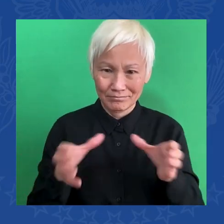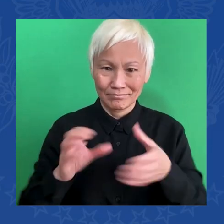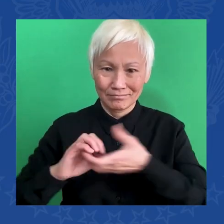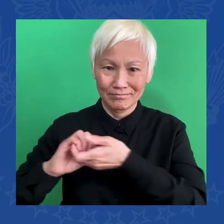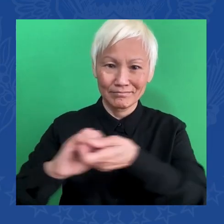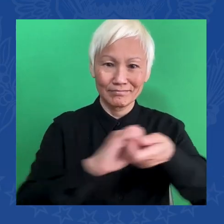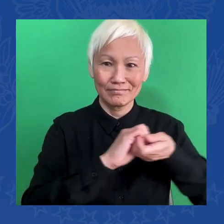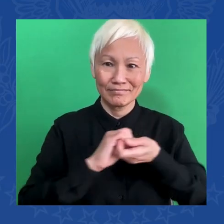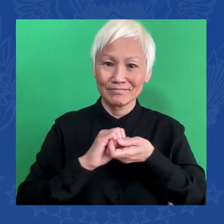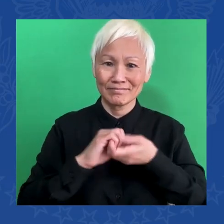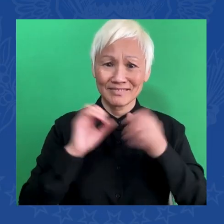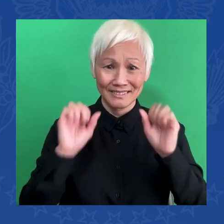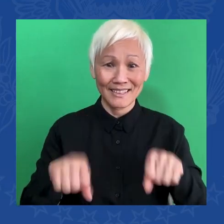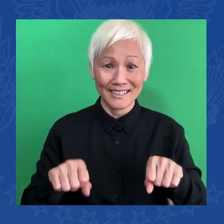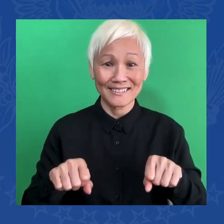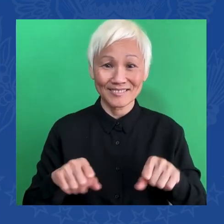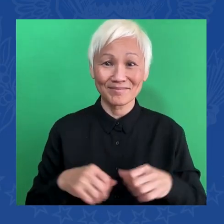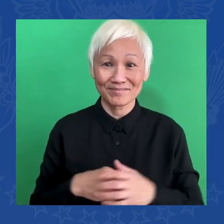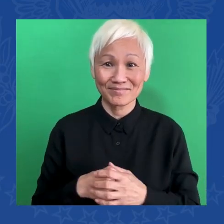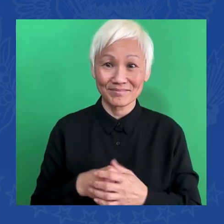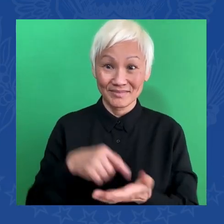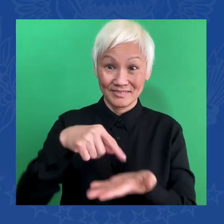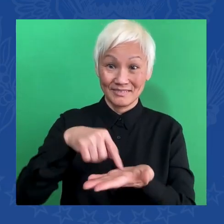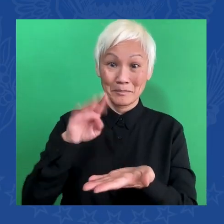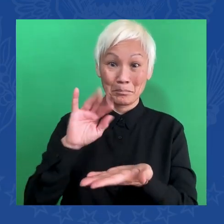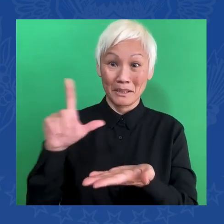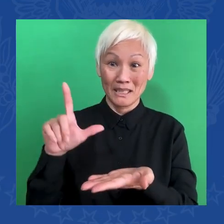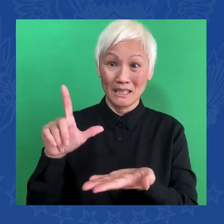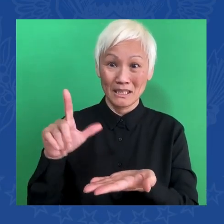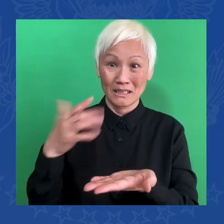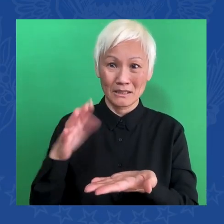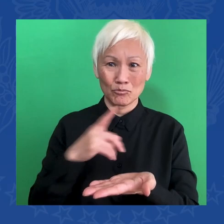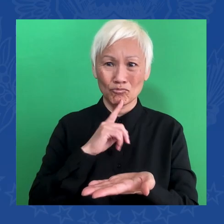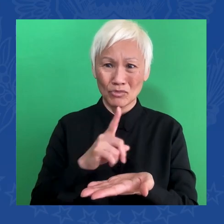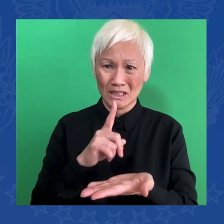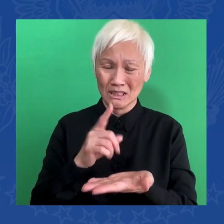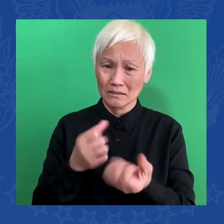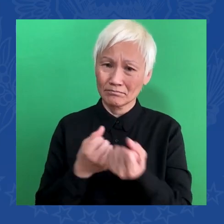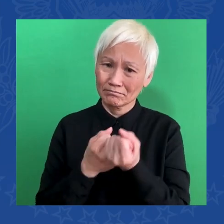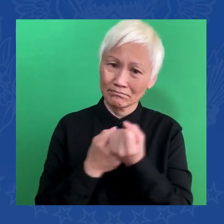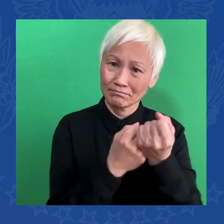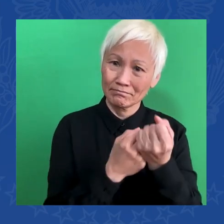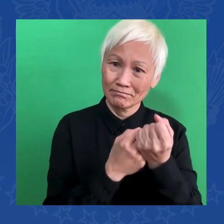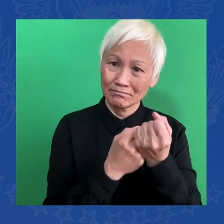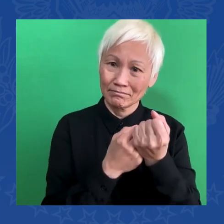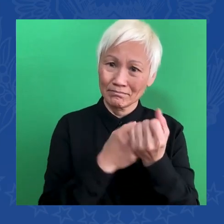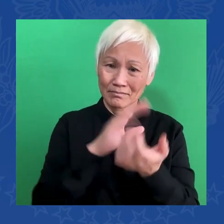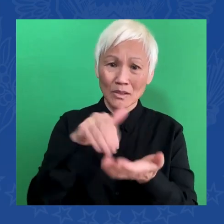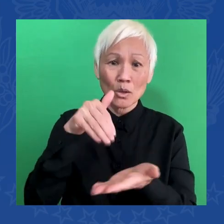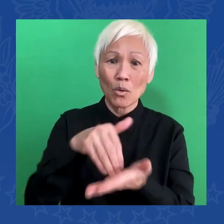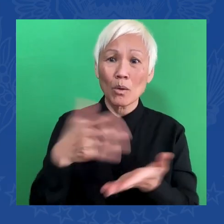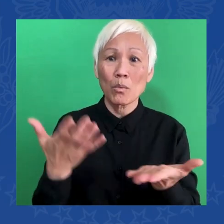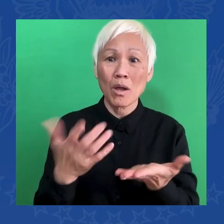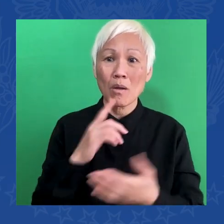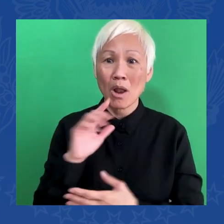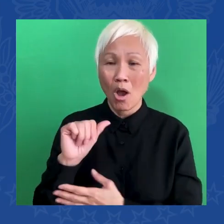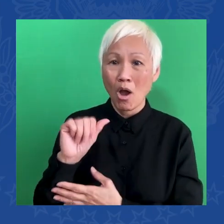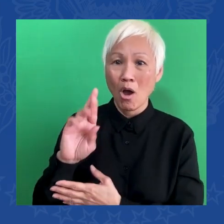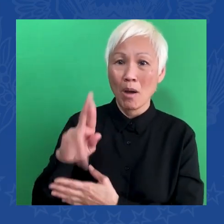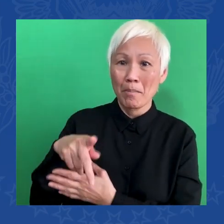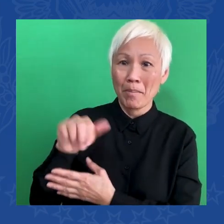long, long time. ARPA-H, an advanced research project agency for health, is based, as Dr.